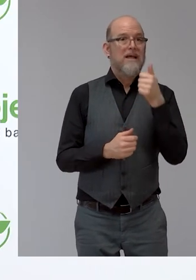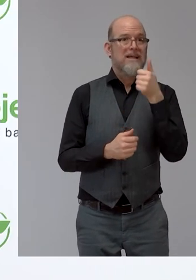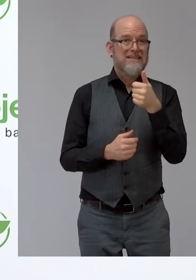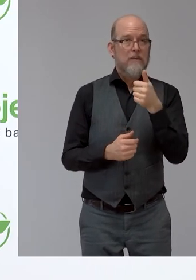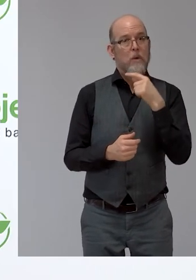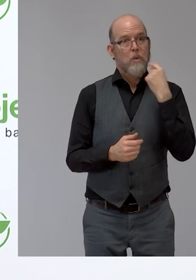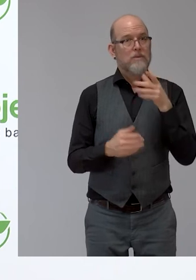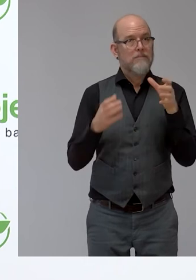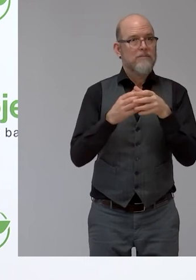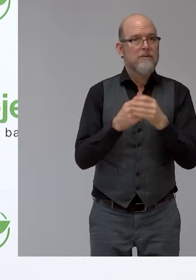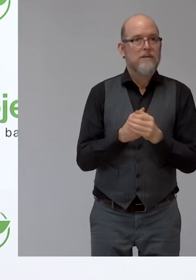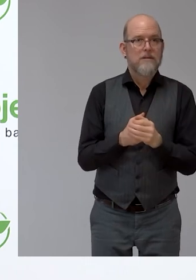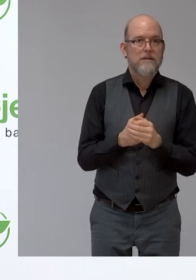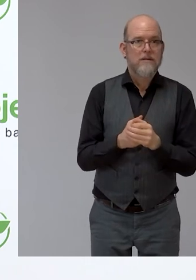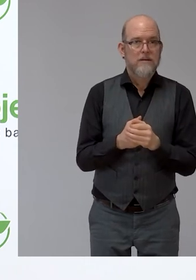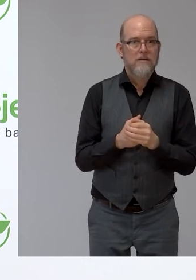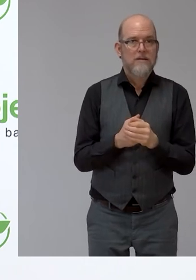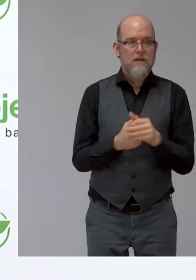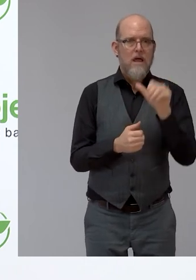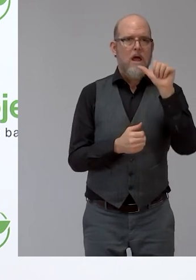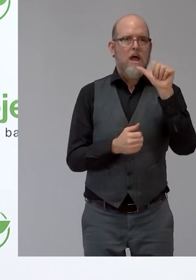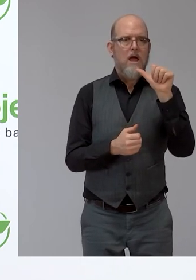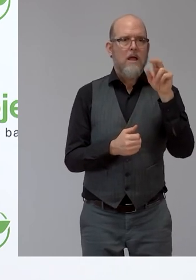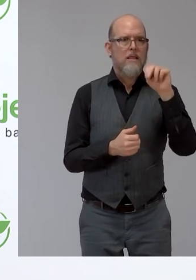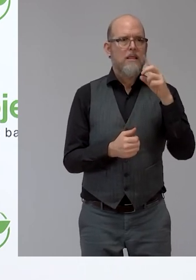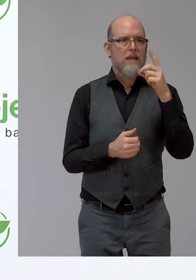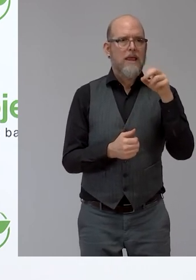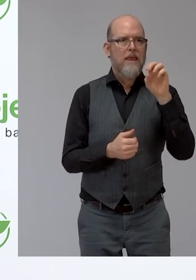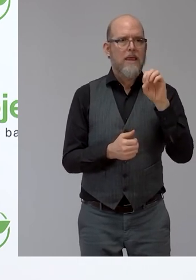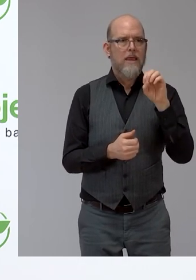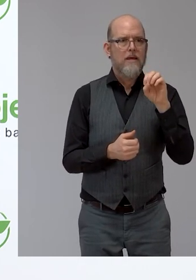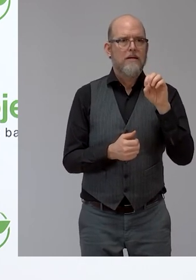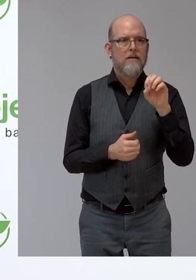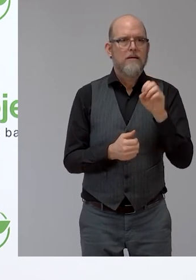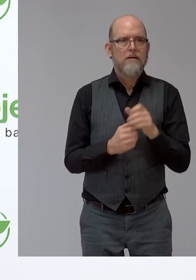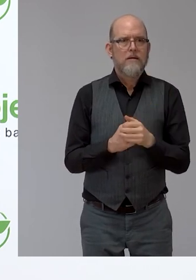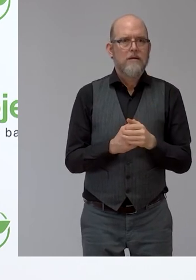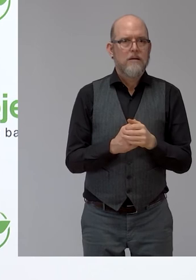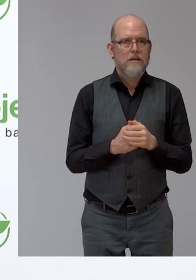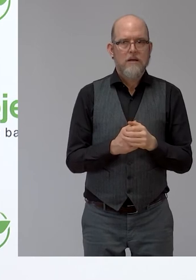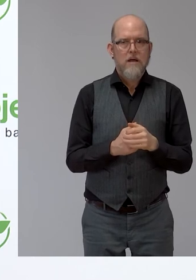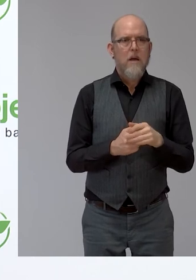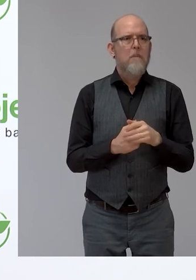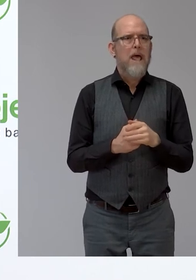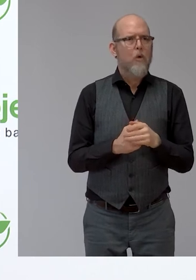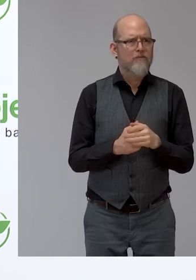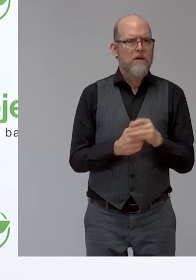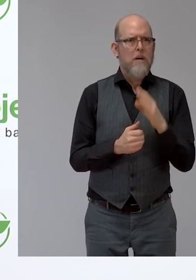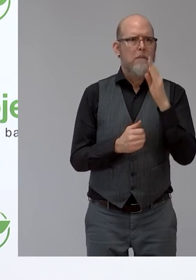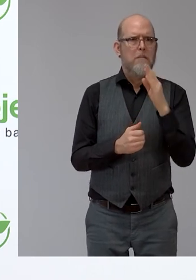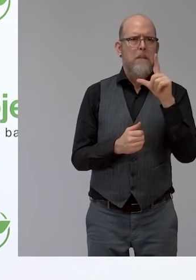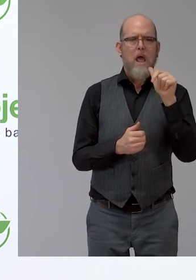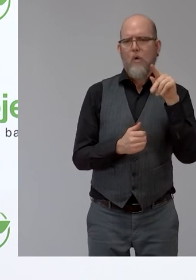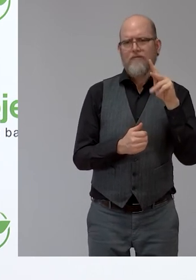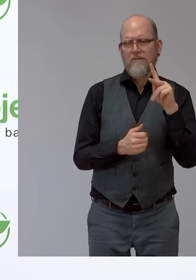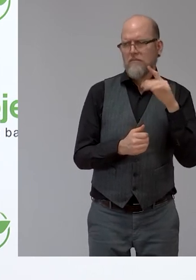as mentioned, the person behind this model and also a person that we hopefully can stay connected with